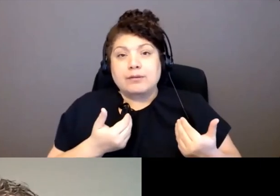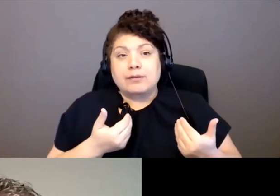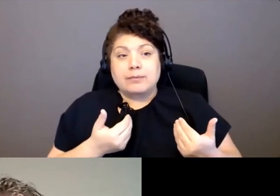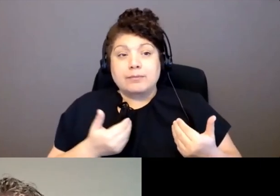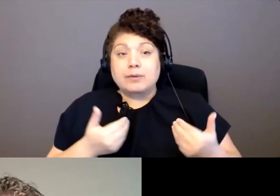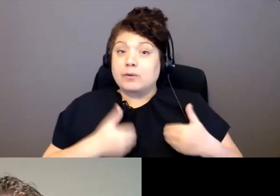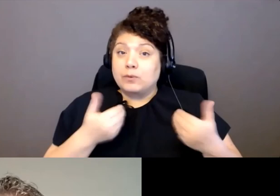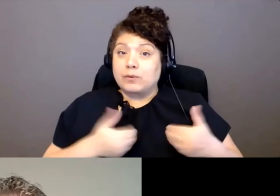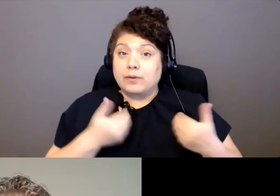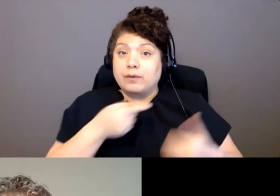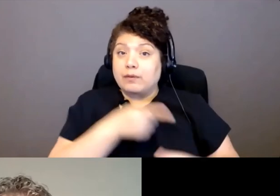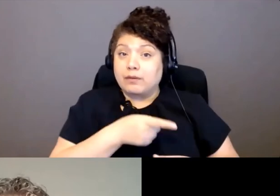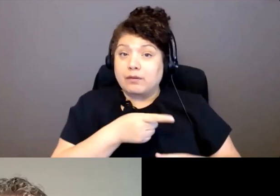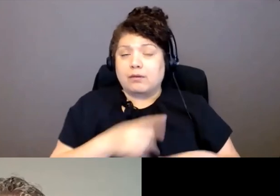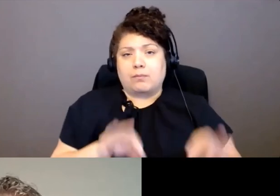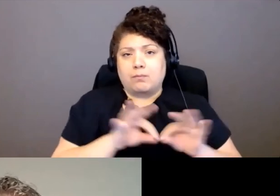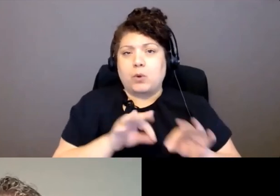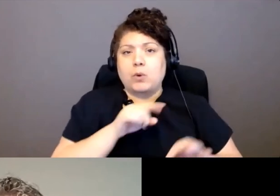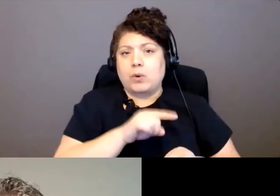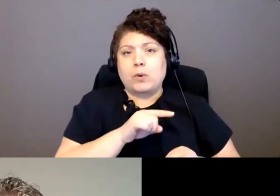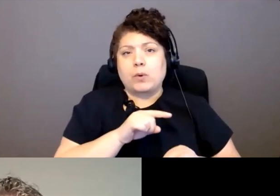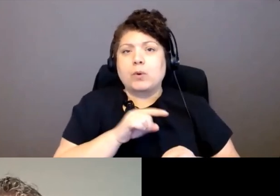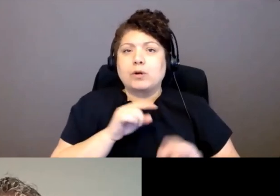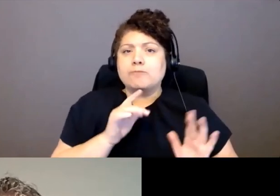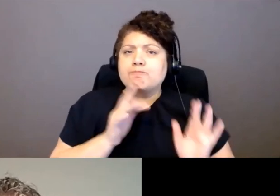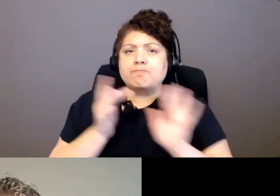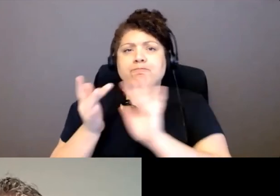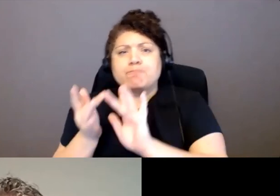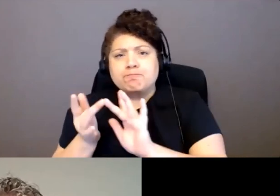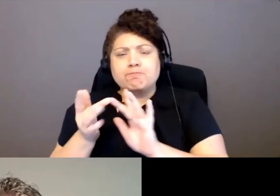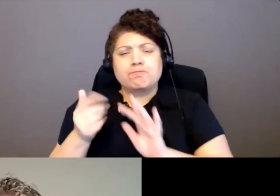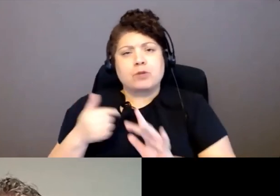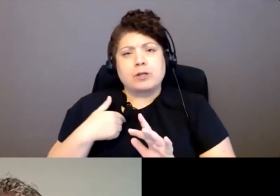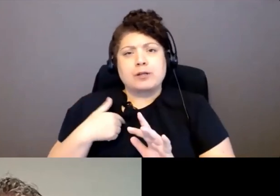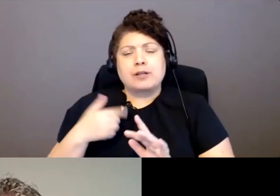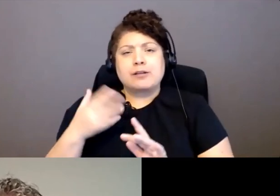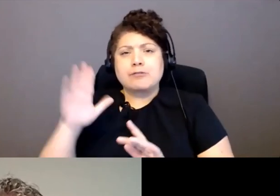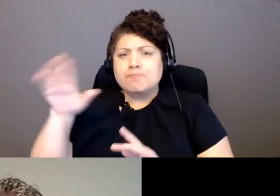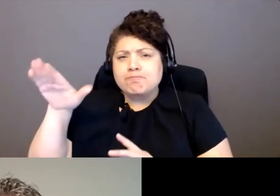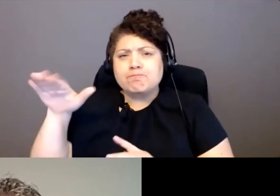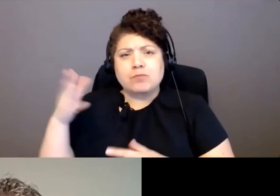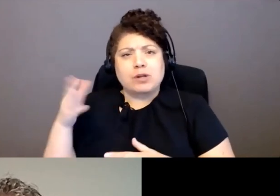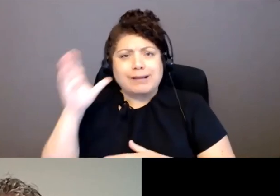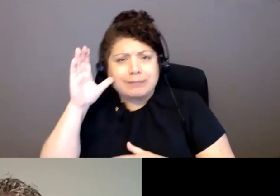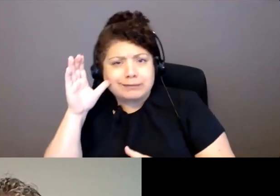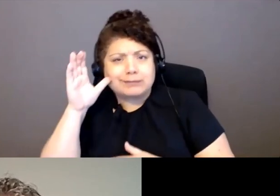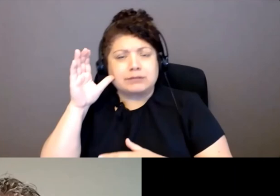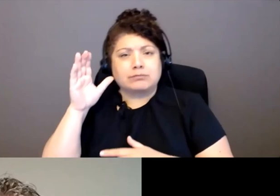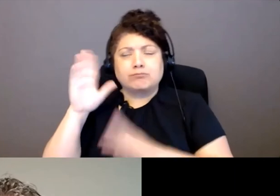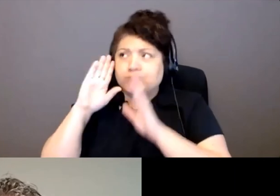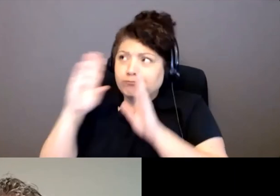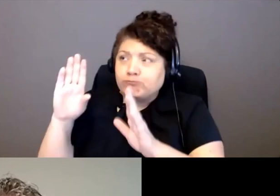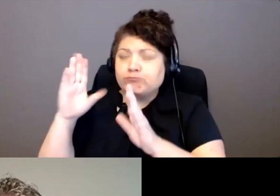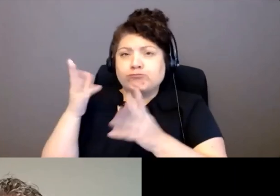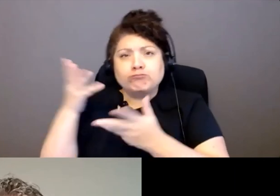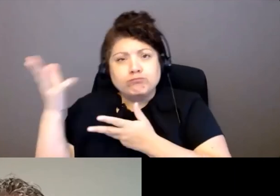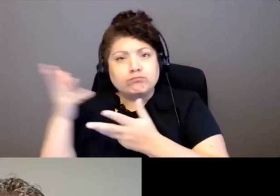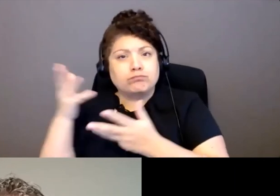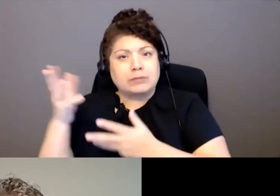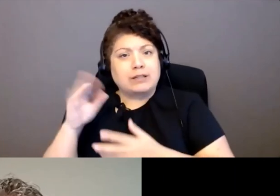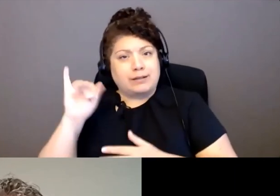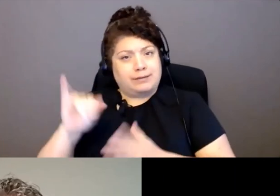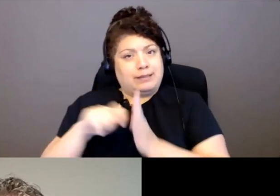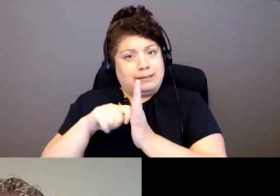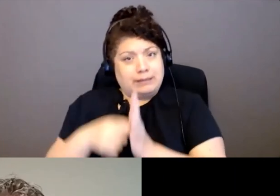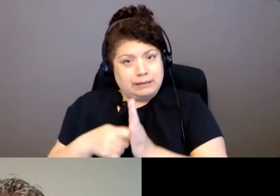need to reach out to listen to these elders. That's the main thing for me is communicating with